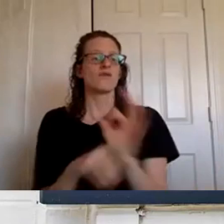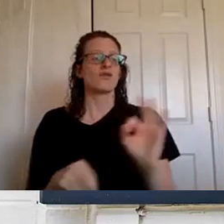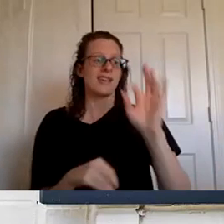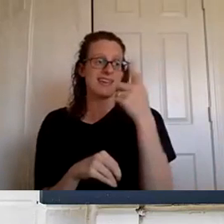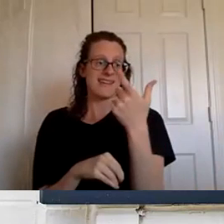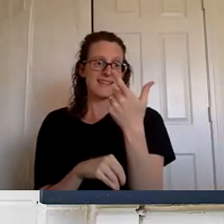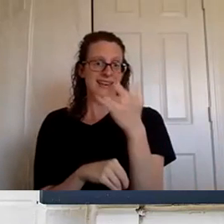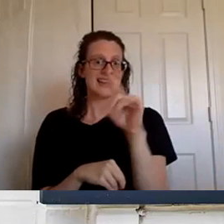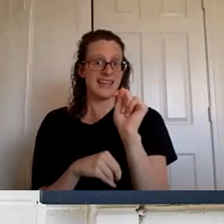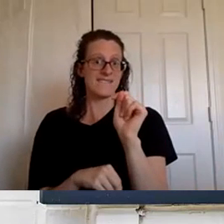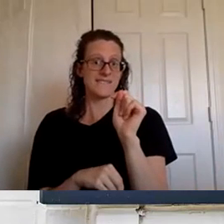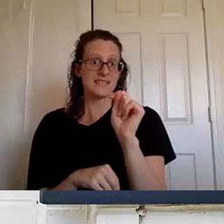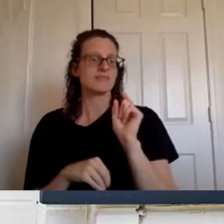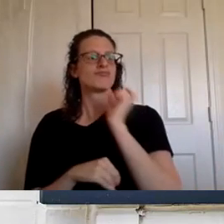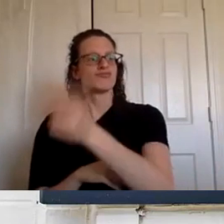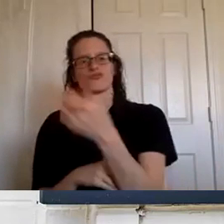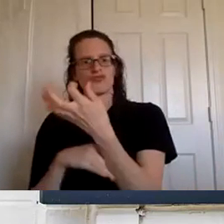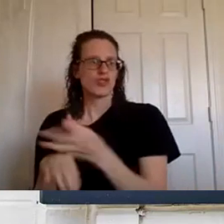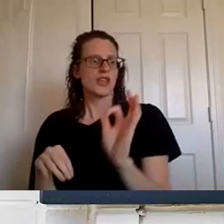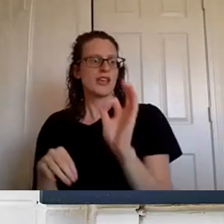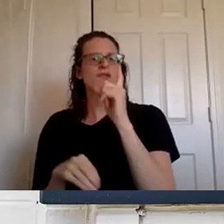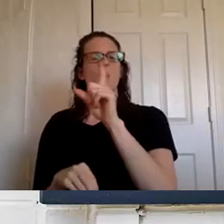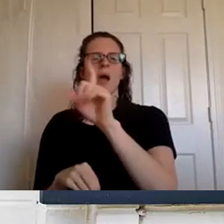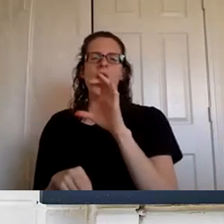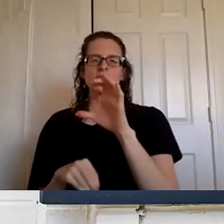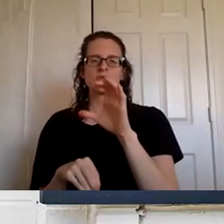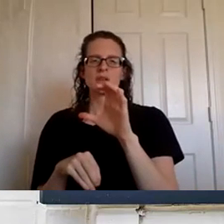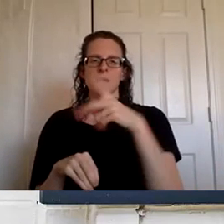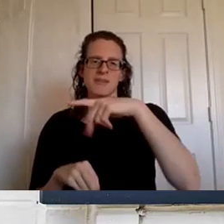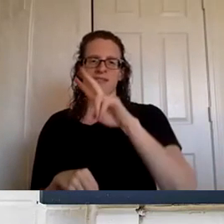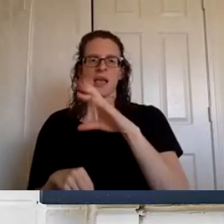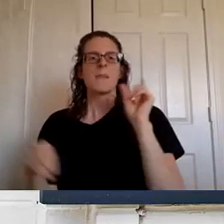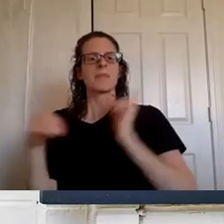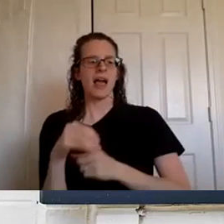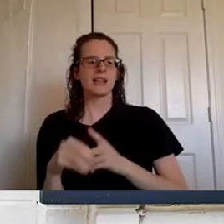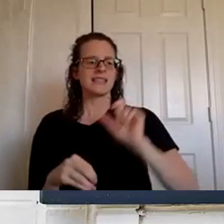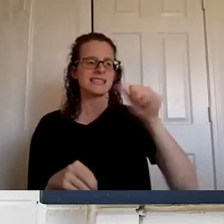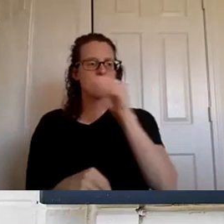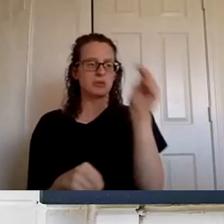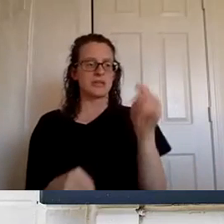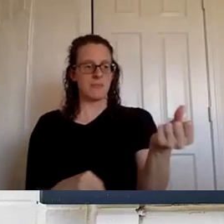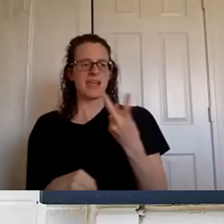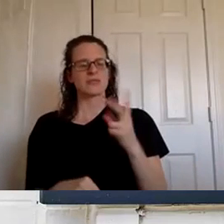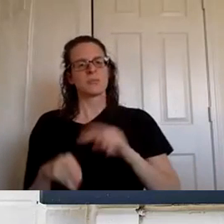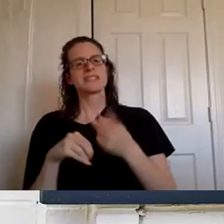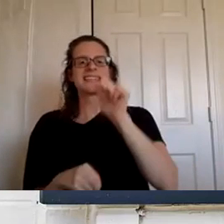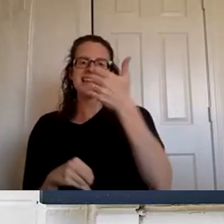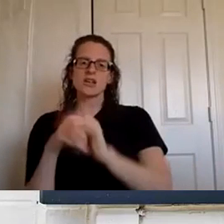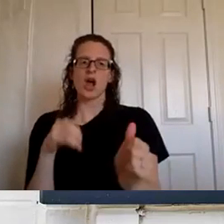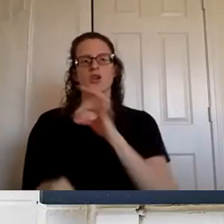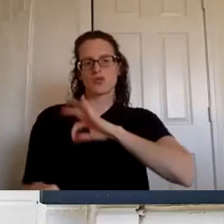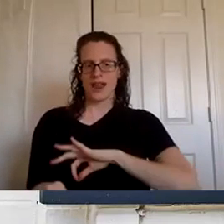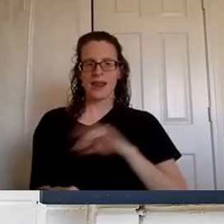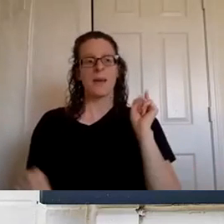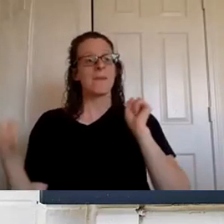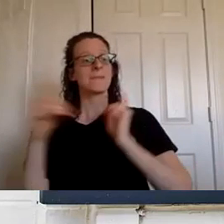uh for the 100 pv order you will get um ten dollars of in-store credit that you can spend on products and you'll get